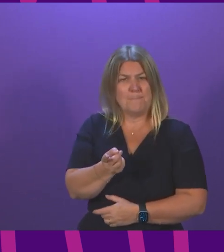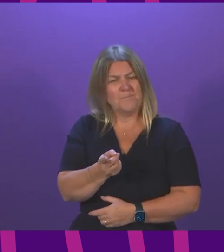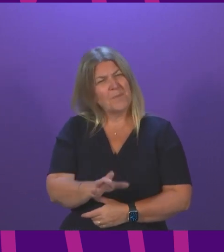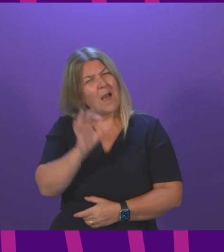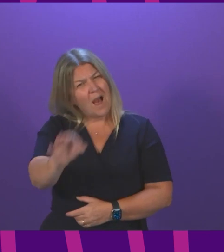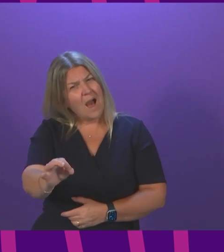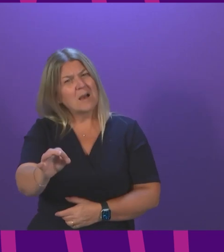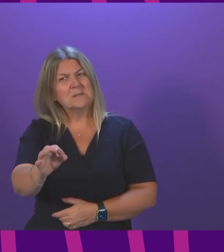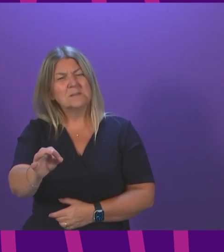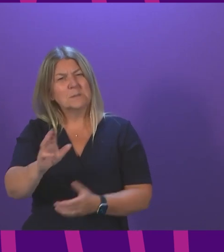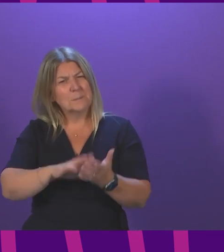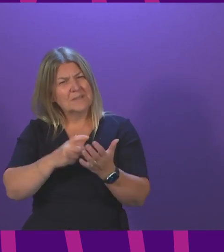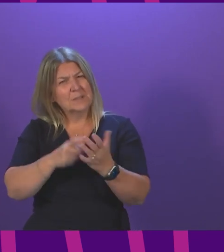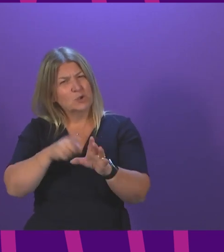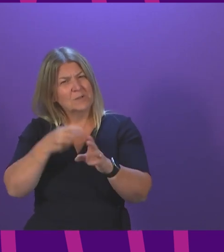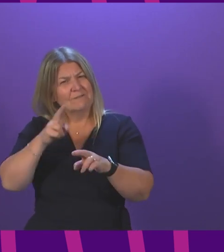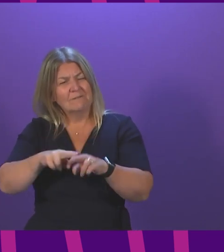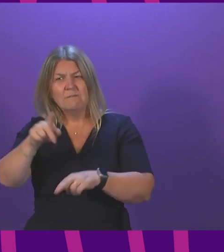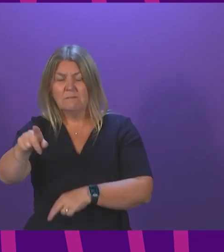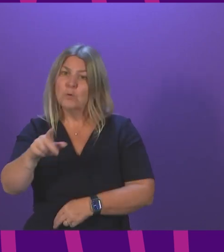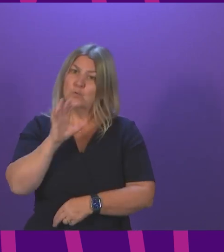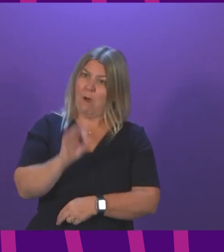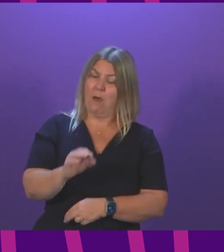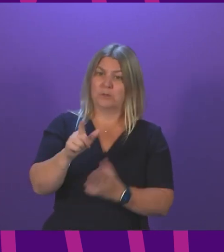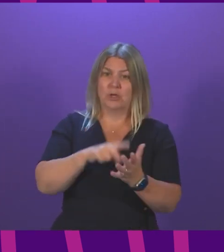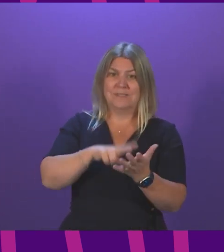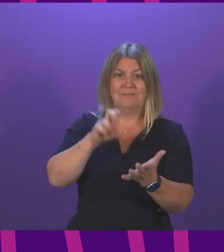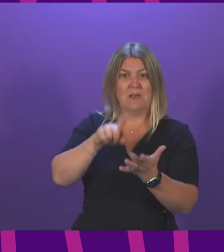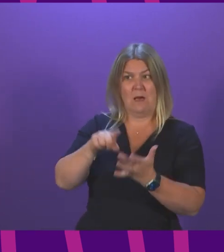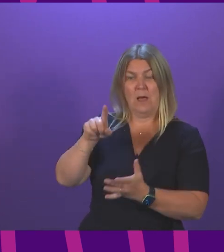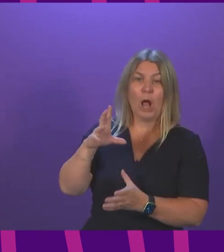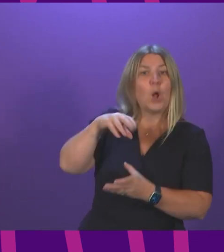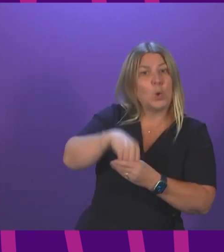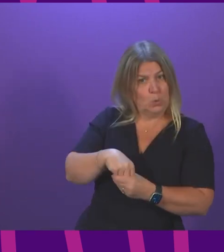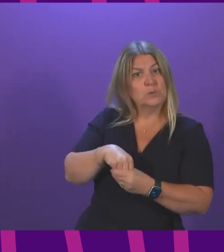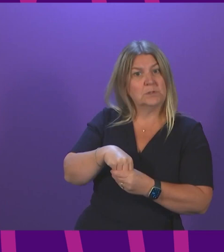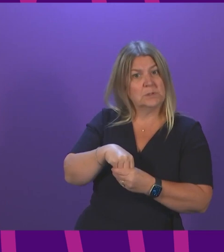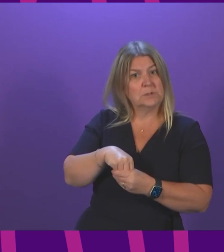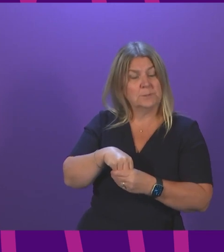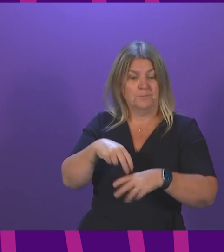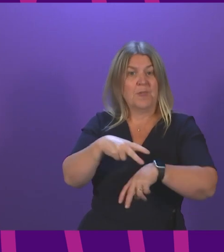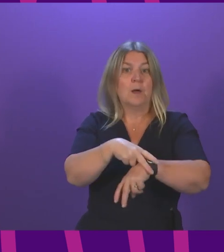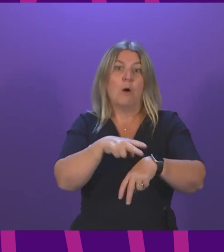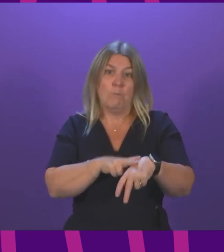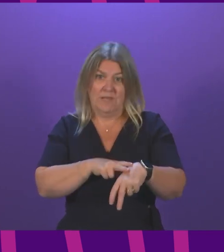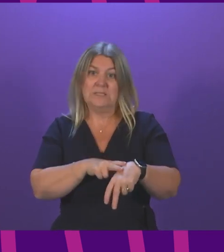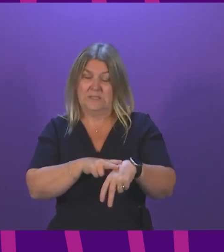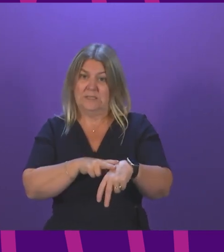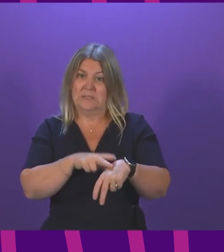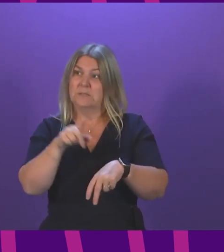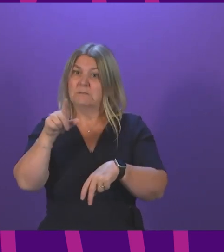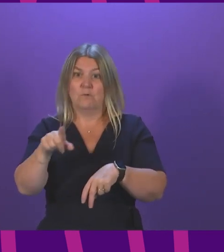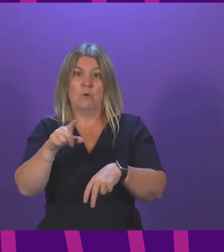planning on asking the GCVI to include police officers as being a priority for the booster vaccine, as they should be?